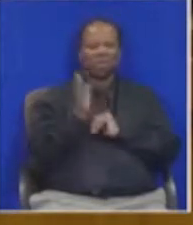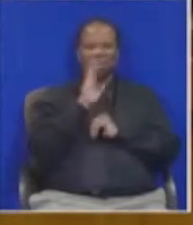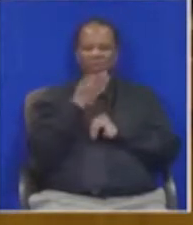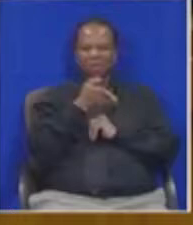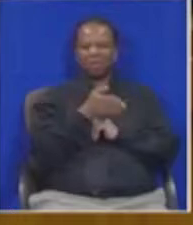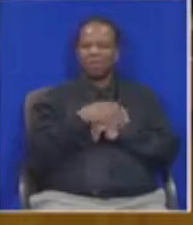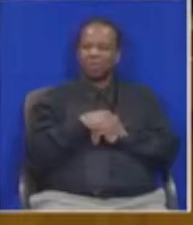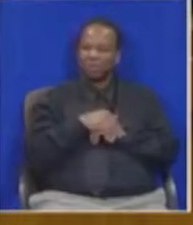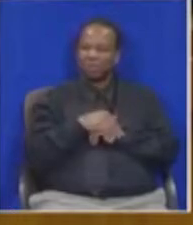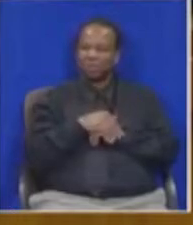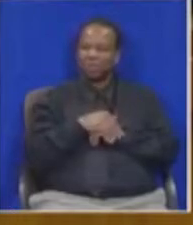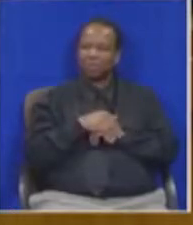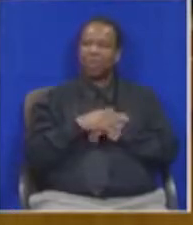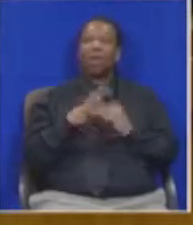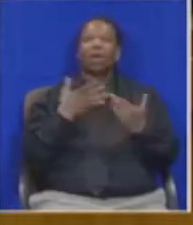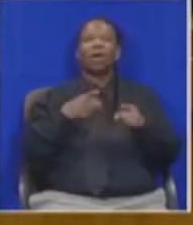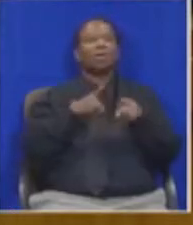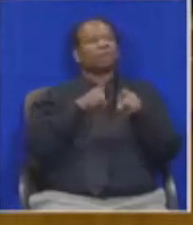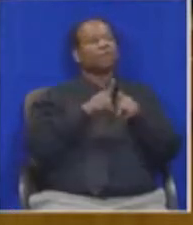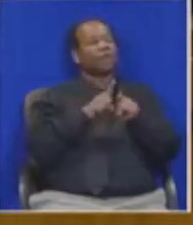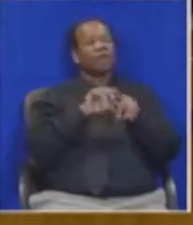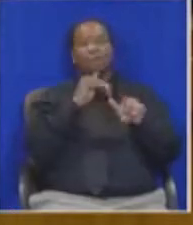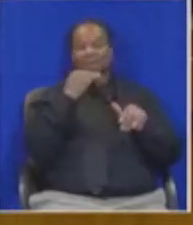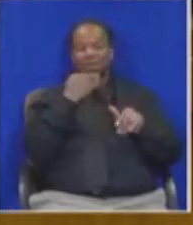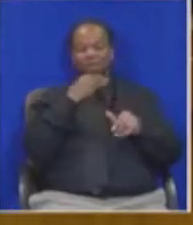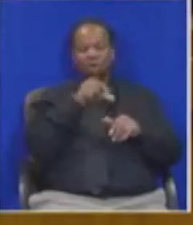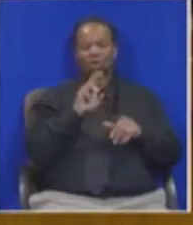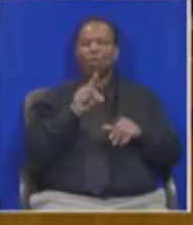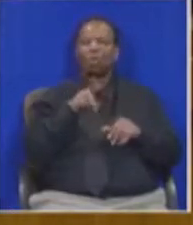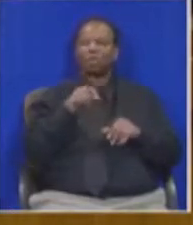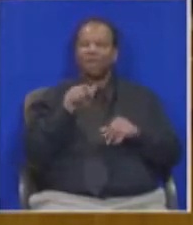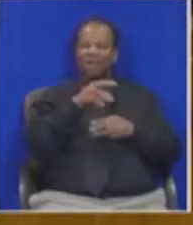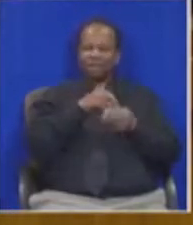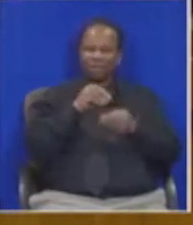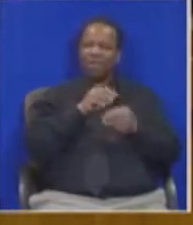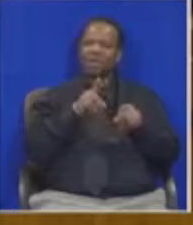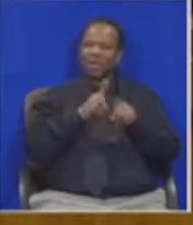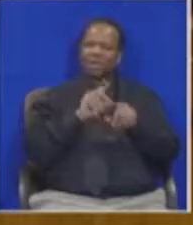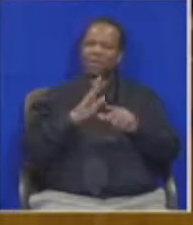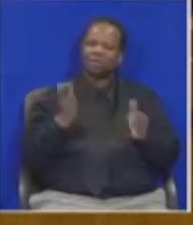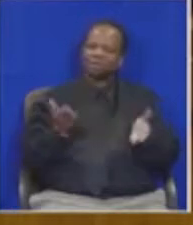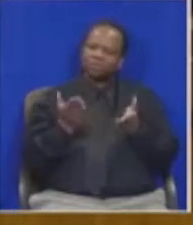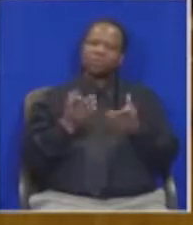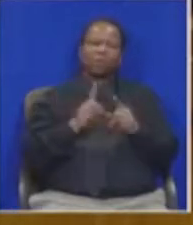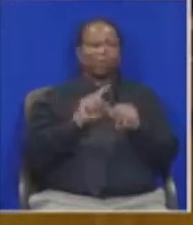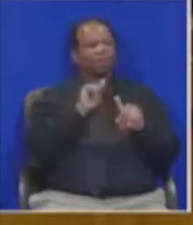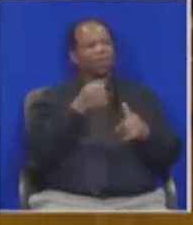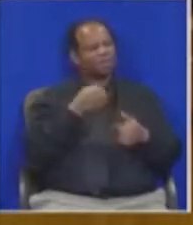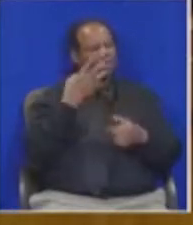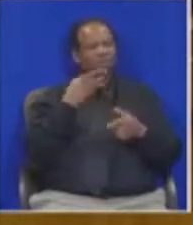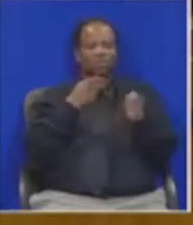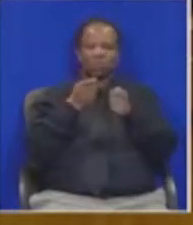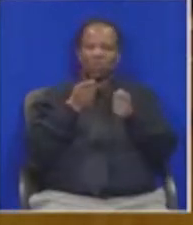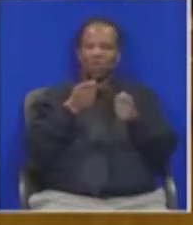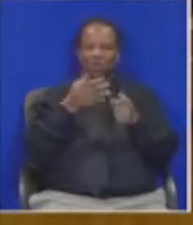pursue the whims of the Gupta family and their friends, to brazenly pursue the goals of state capture. Now, we also see, of